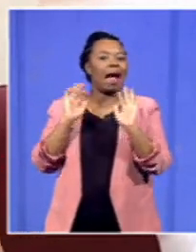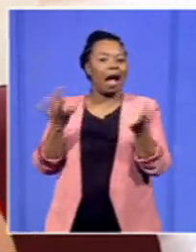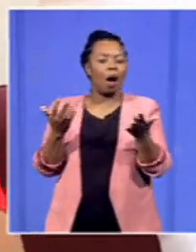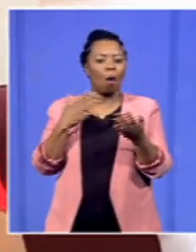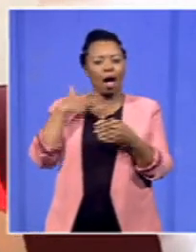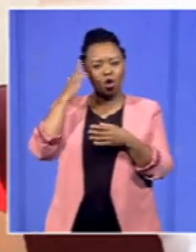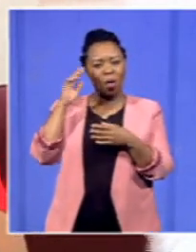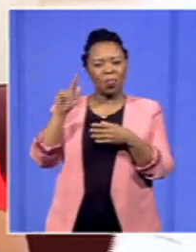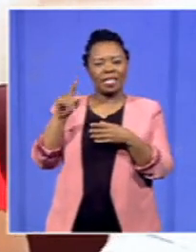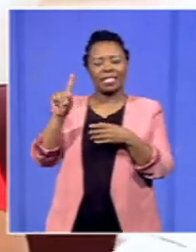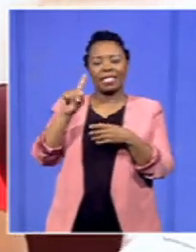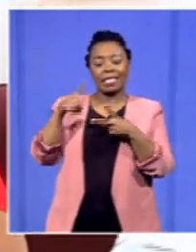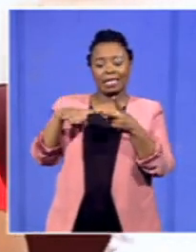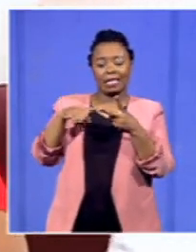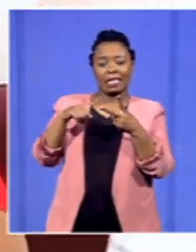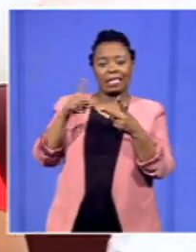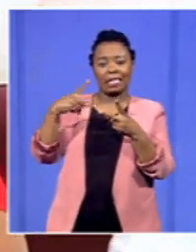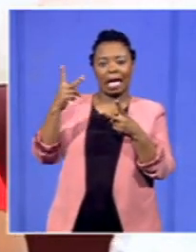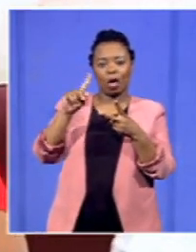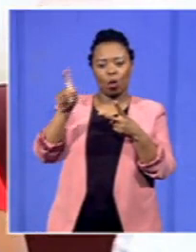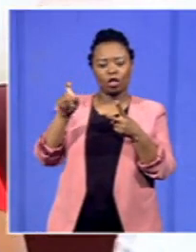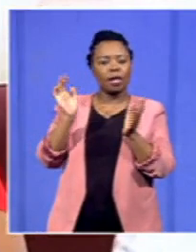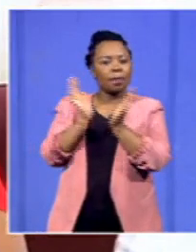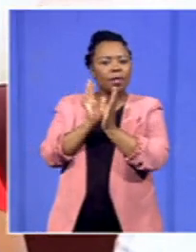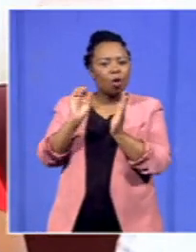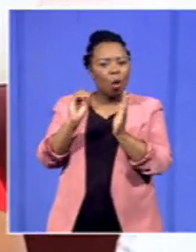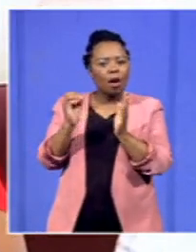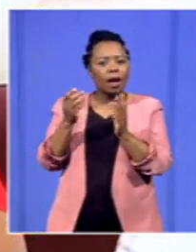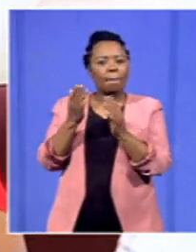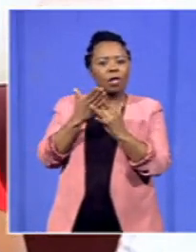that there was a meeting yesterday between you and management.